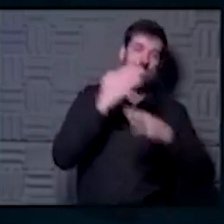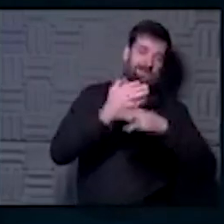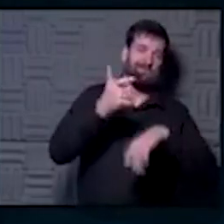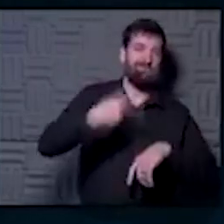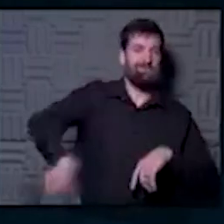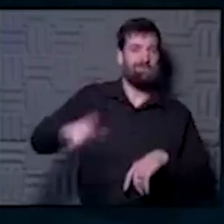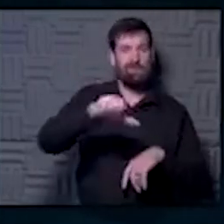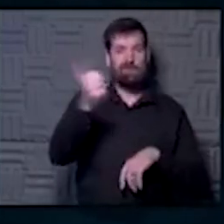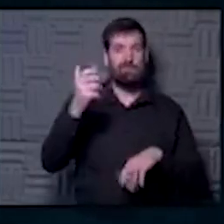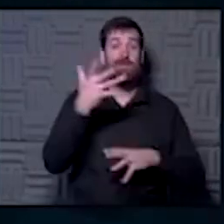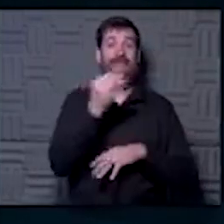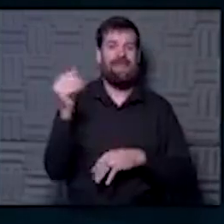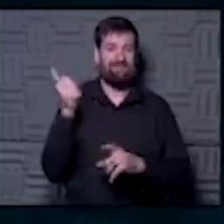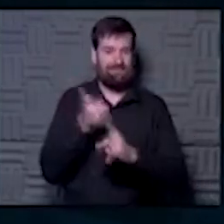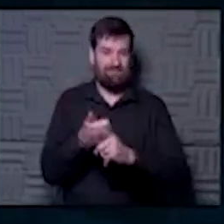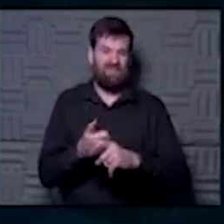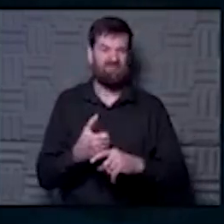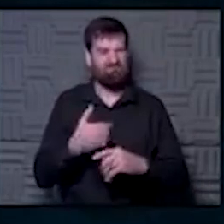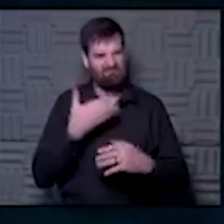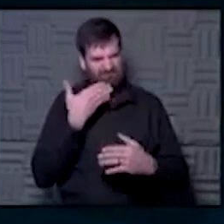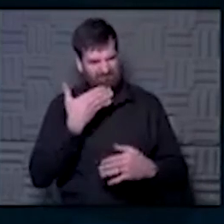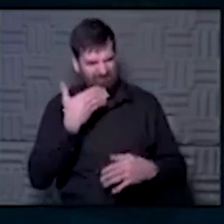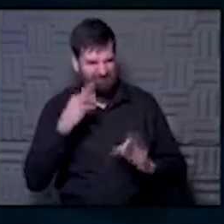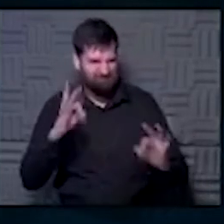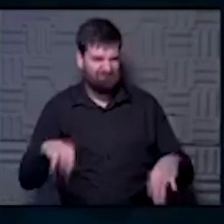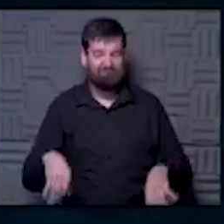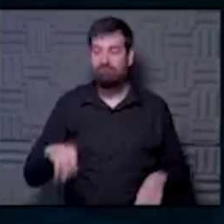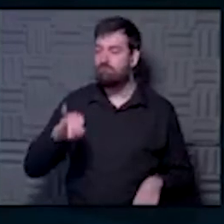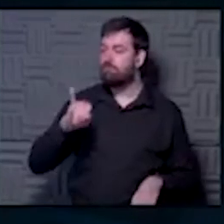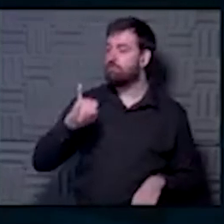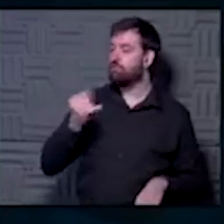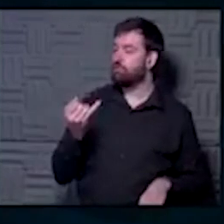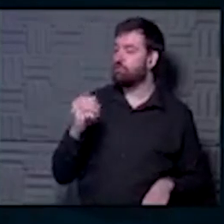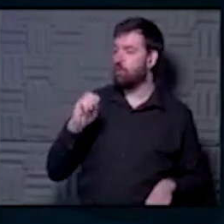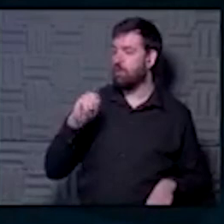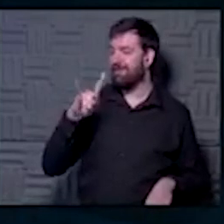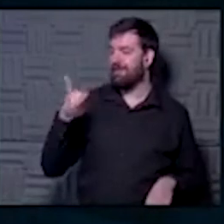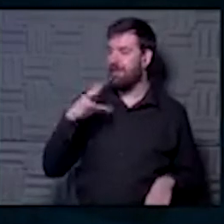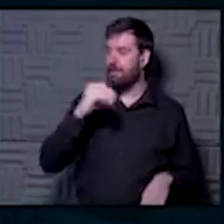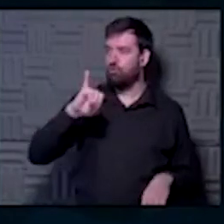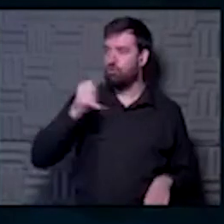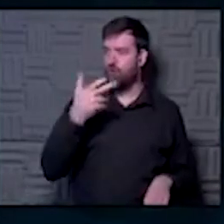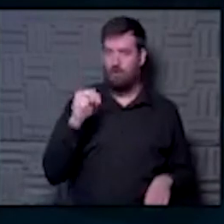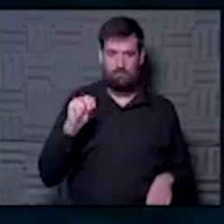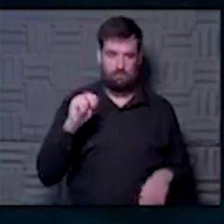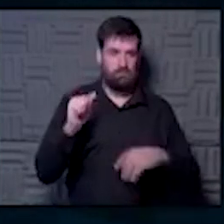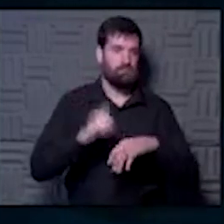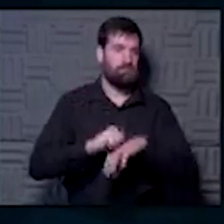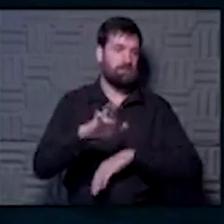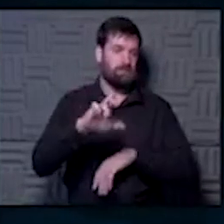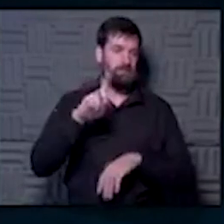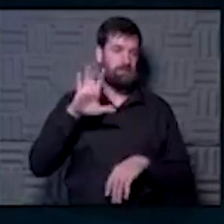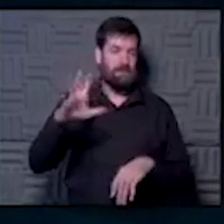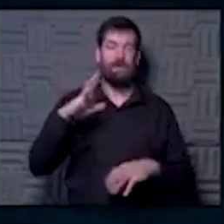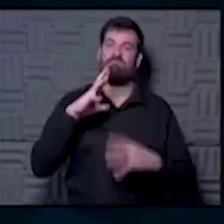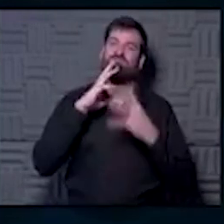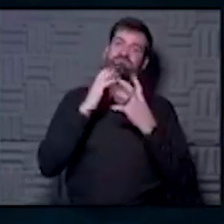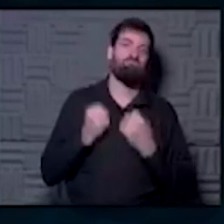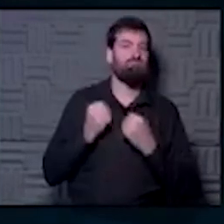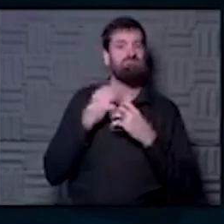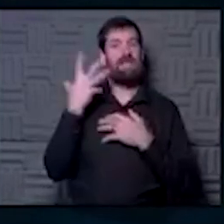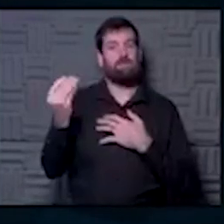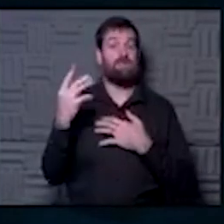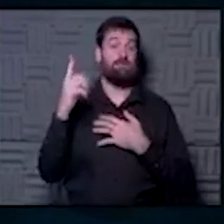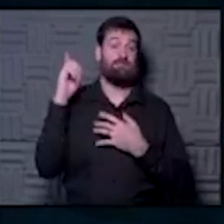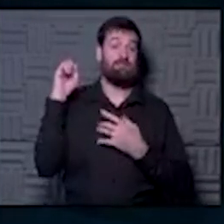myself. Way to go sister. And Joni and John sent this picture of their deck to share with everyone. They're embracing the outdoors for as long